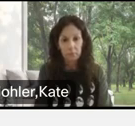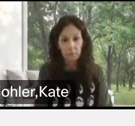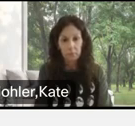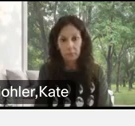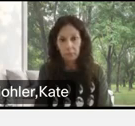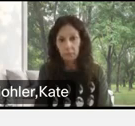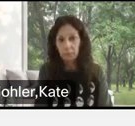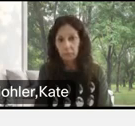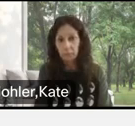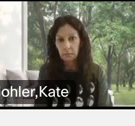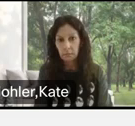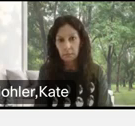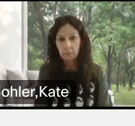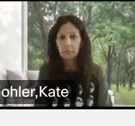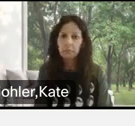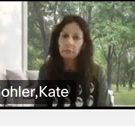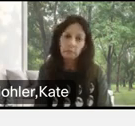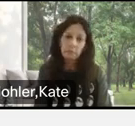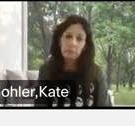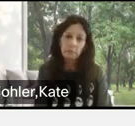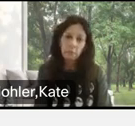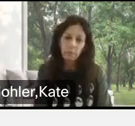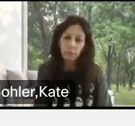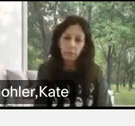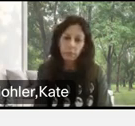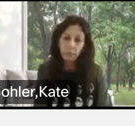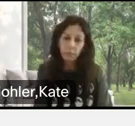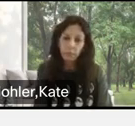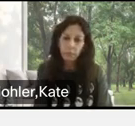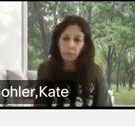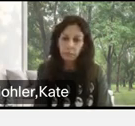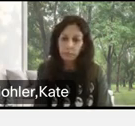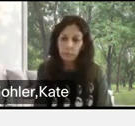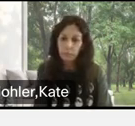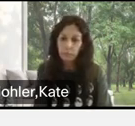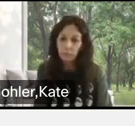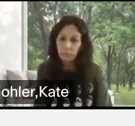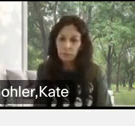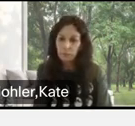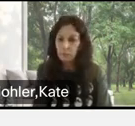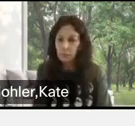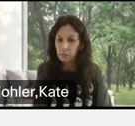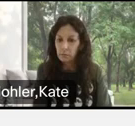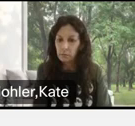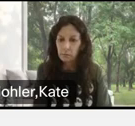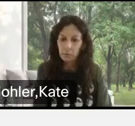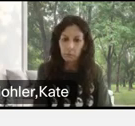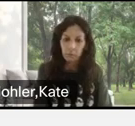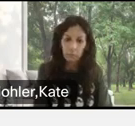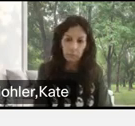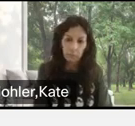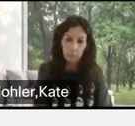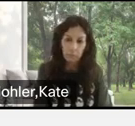but once I get beyond those rooms, you know, I can think of 1 or 2 here and there, but they're not very large. And so